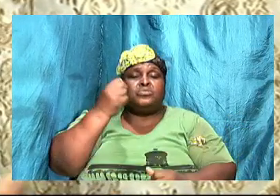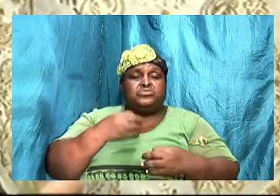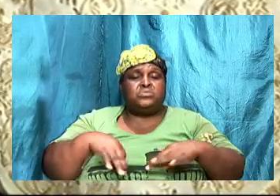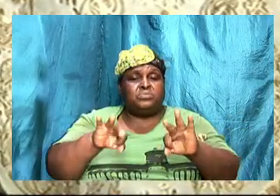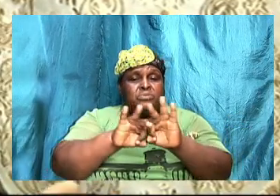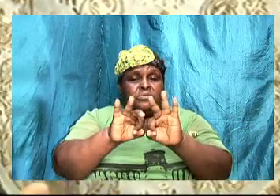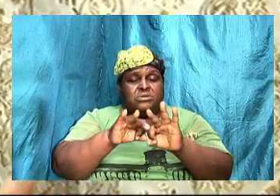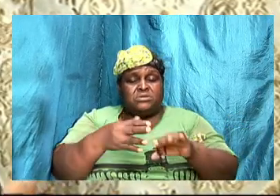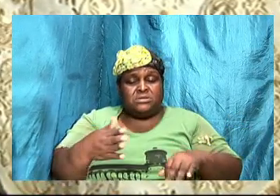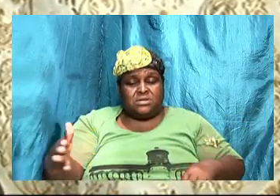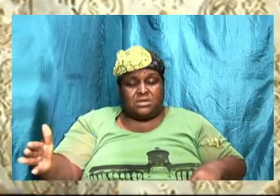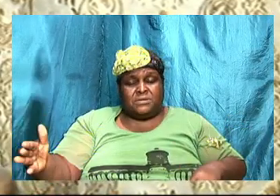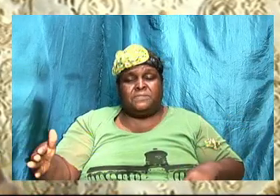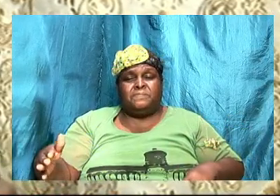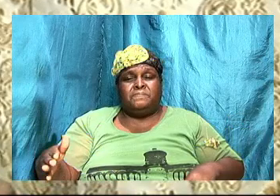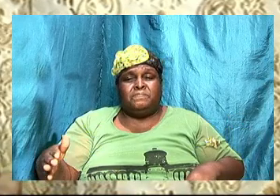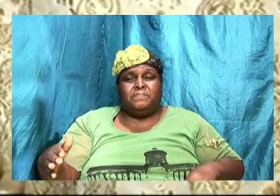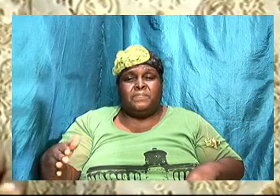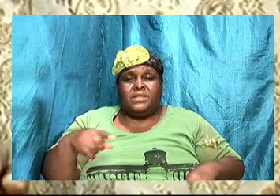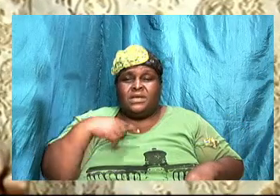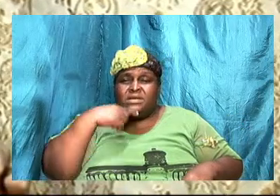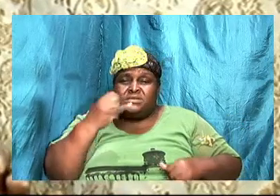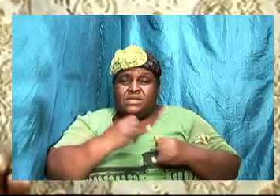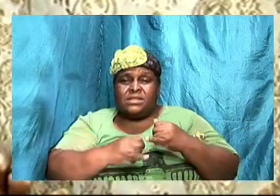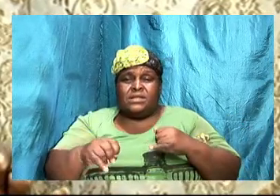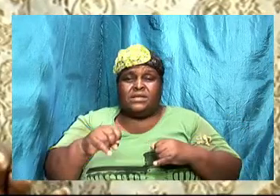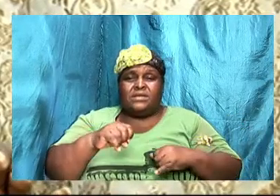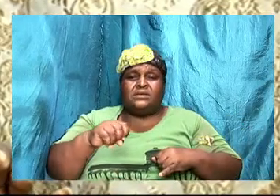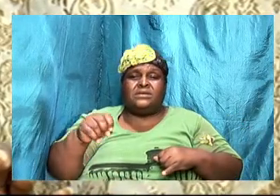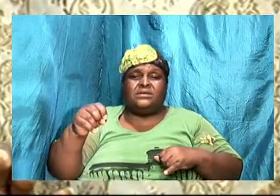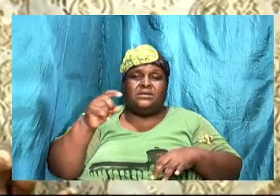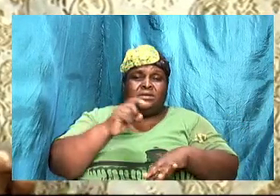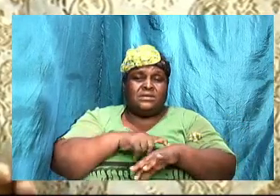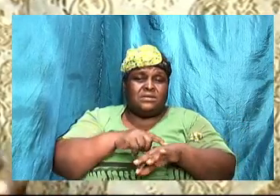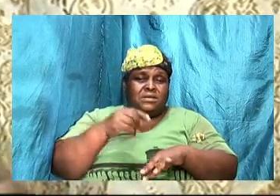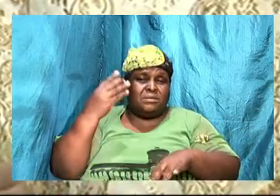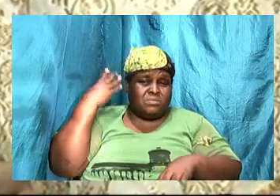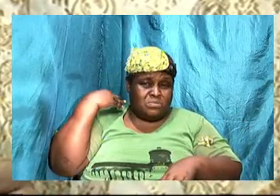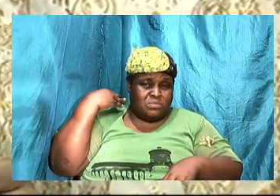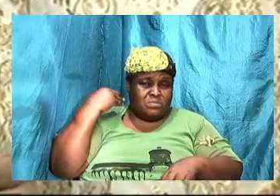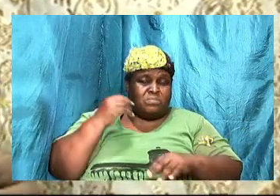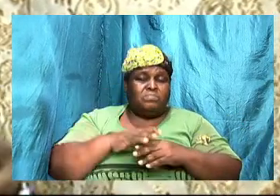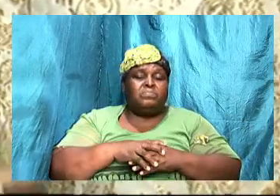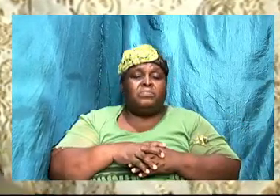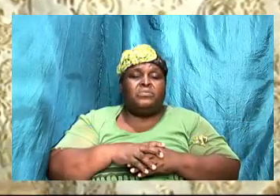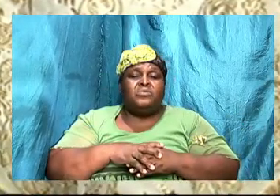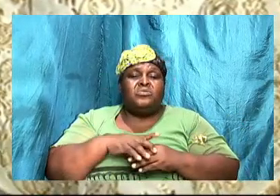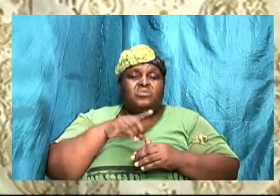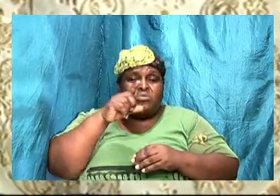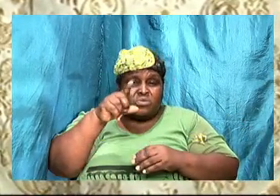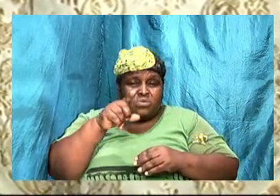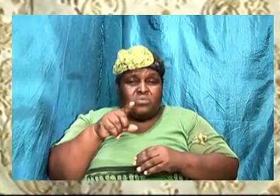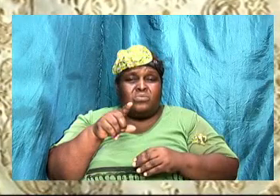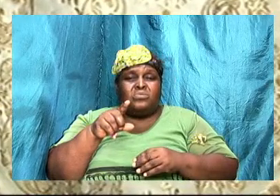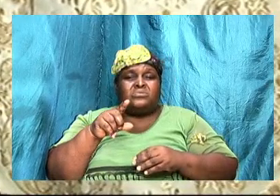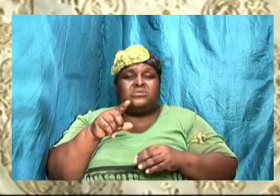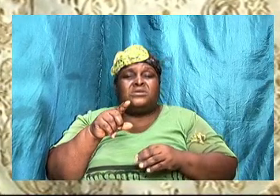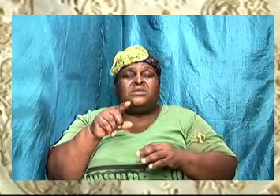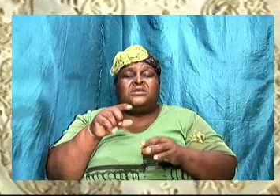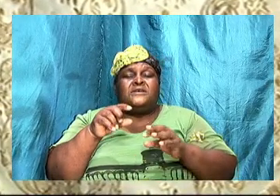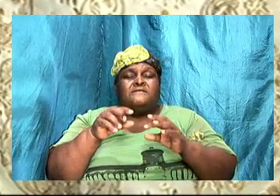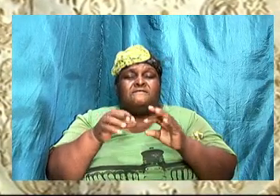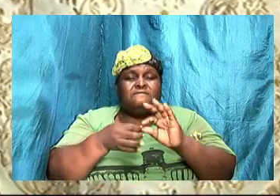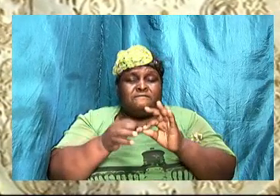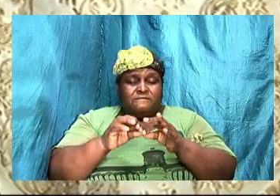And like I said the last time, if you are to deal with your finances in a